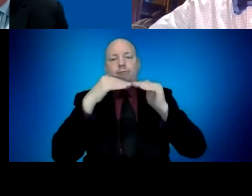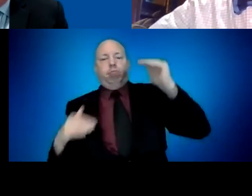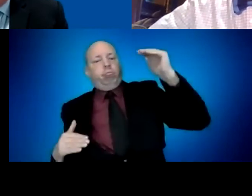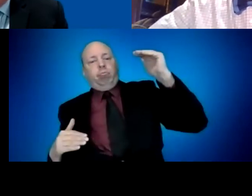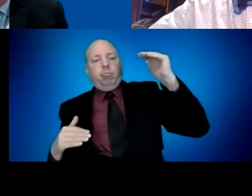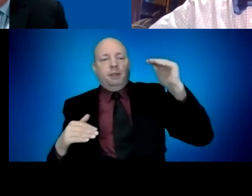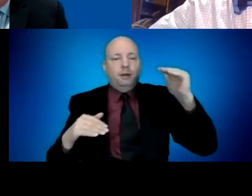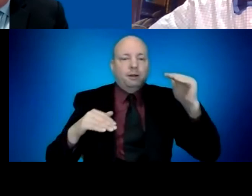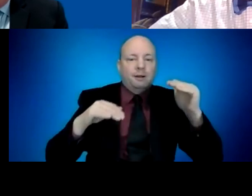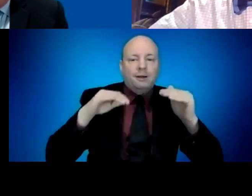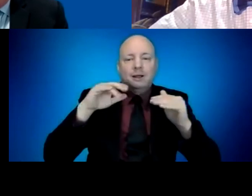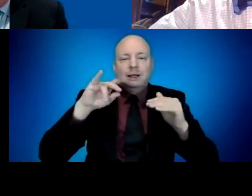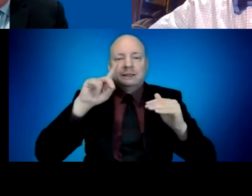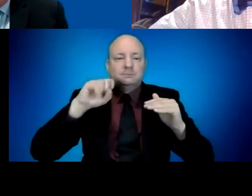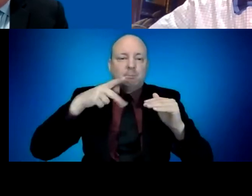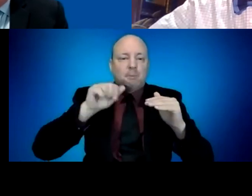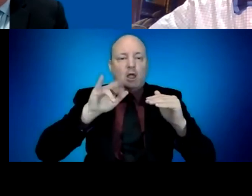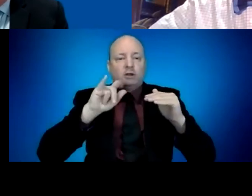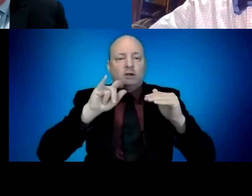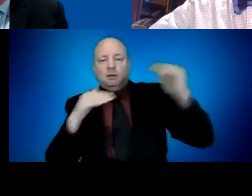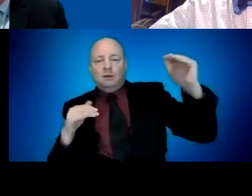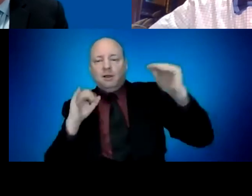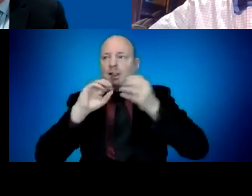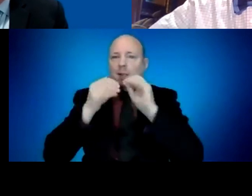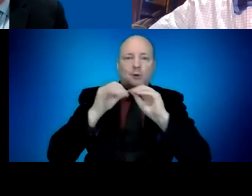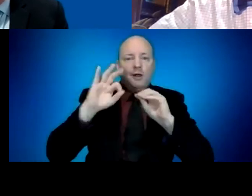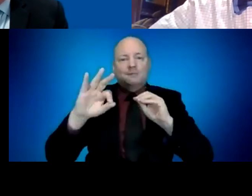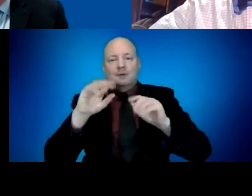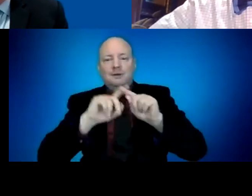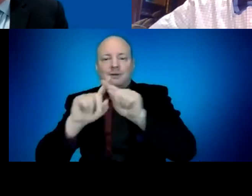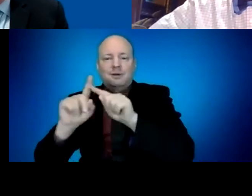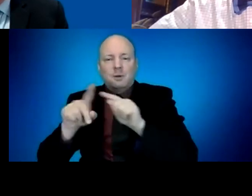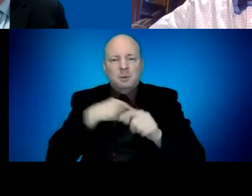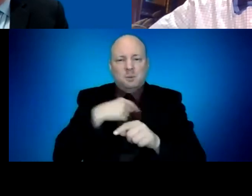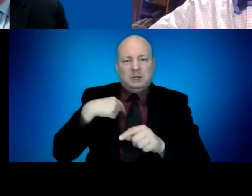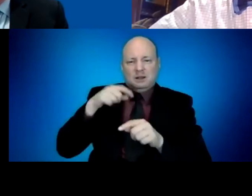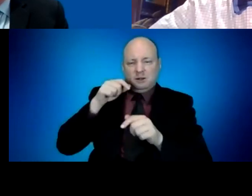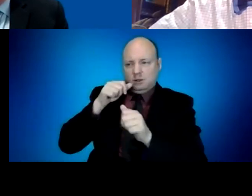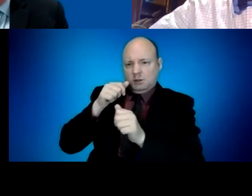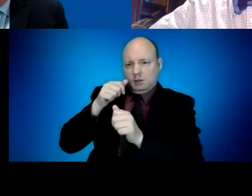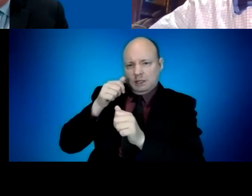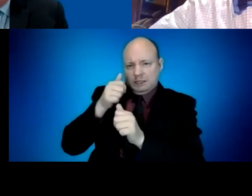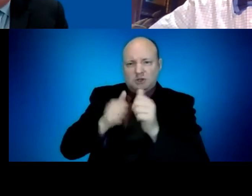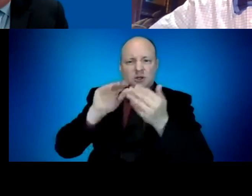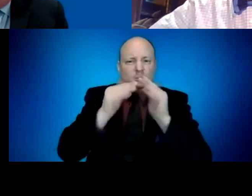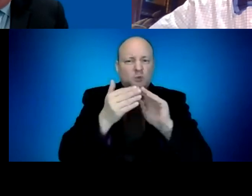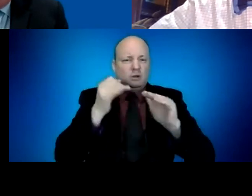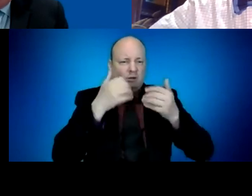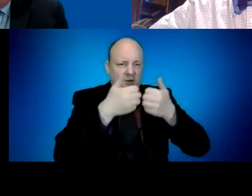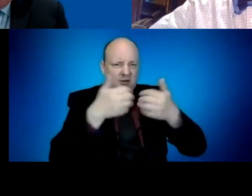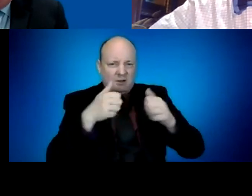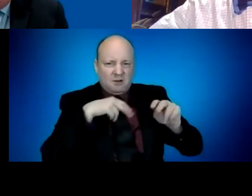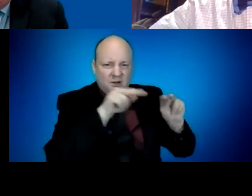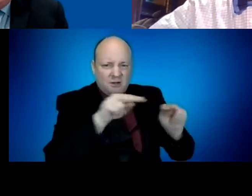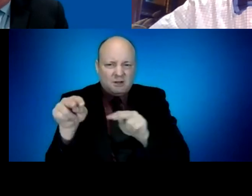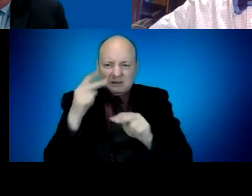Thank you, Fedor, and that's our final question for today. Hey, I can provide a little late-breaking news. The CDC website just updated,